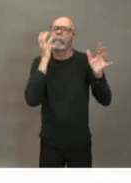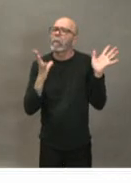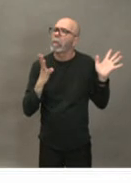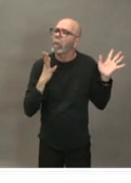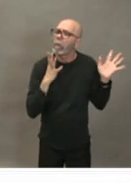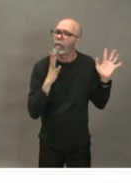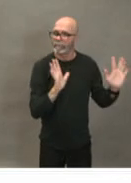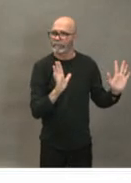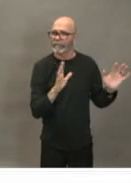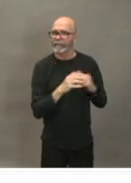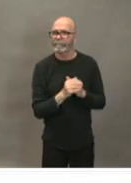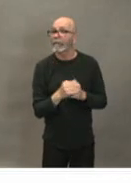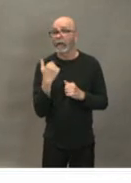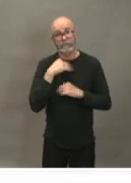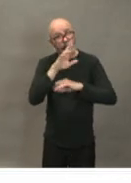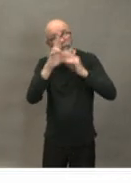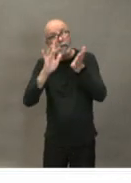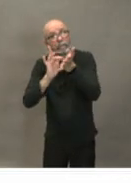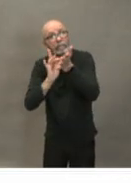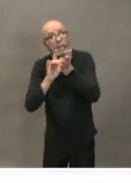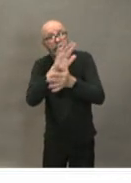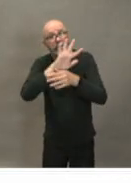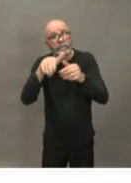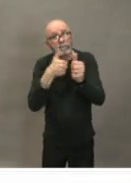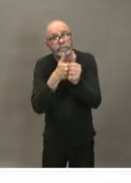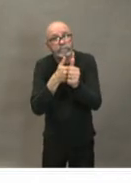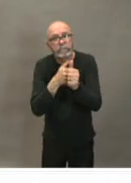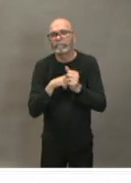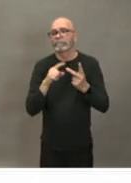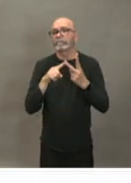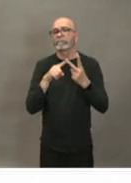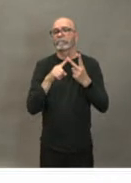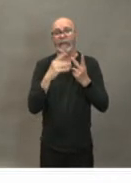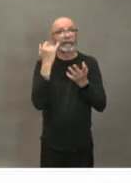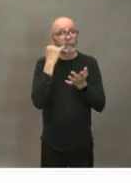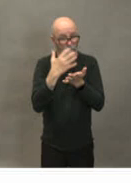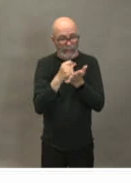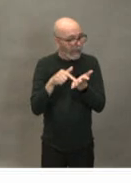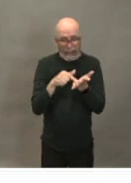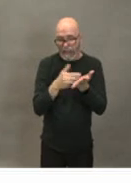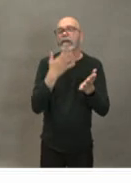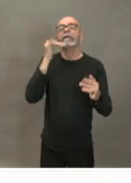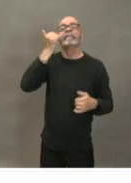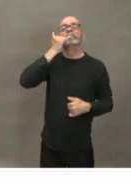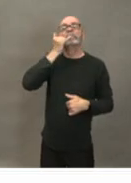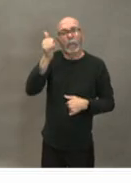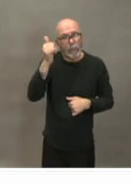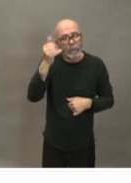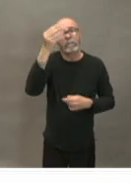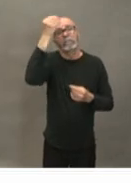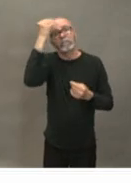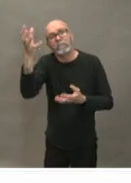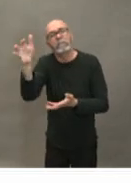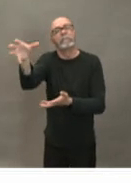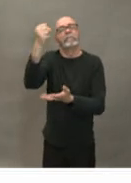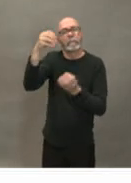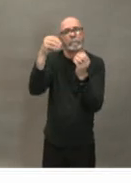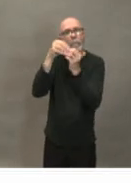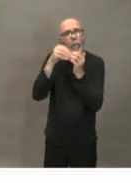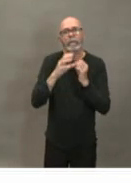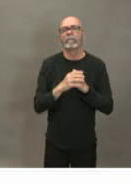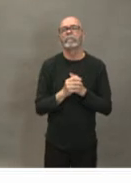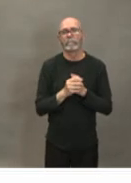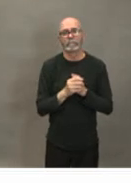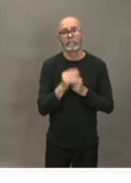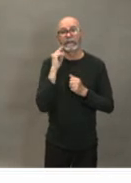medications and if you're running low in the next few weeks it's a good time to get a renewal because if you wait a couple more weeks